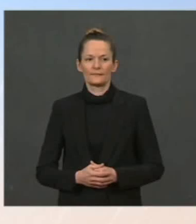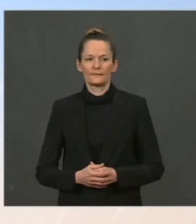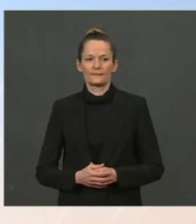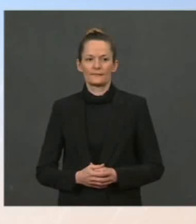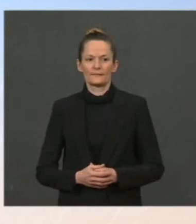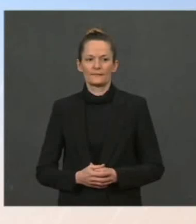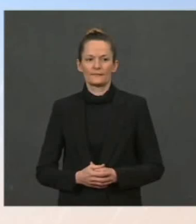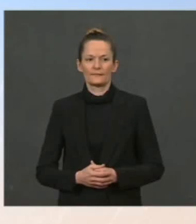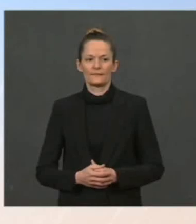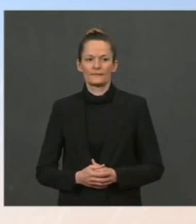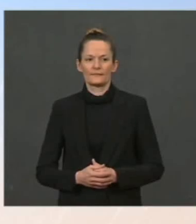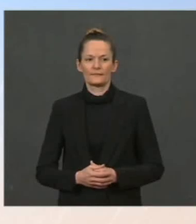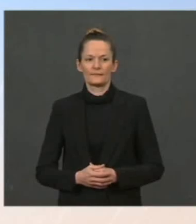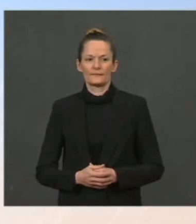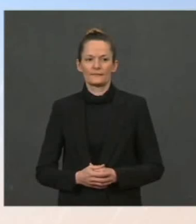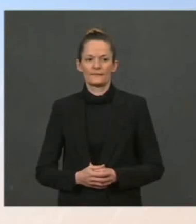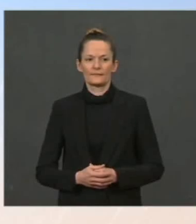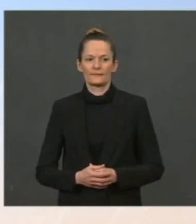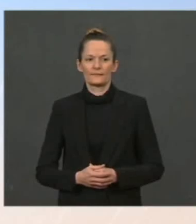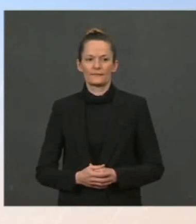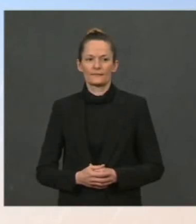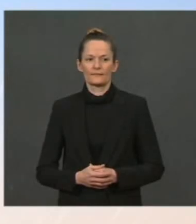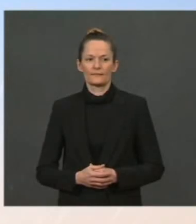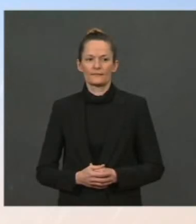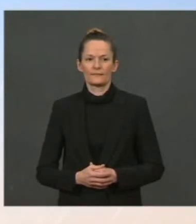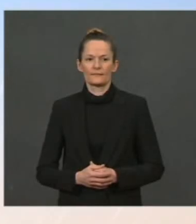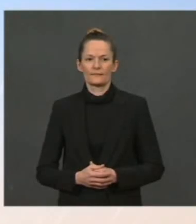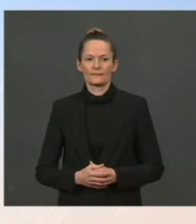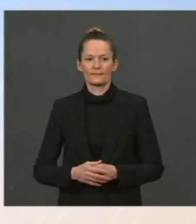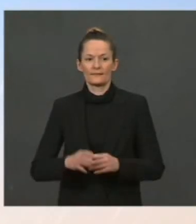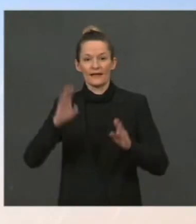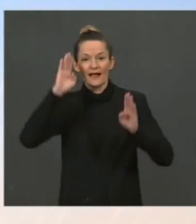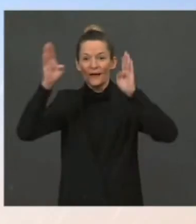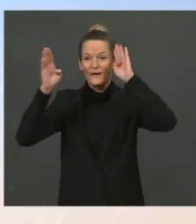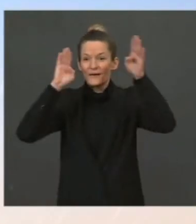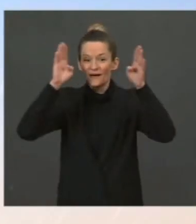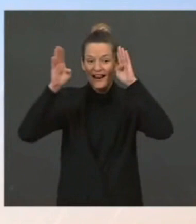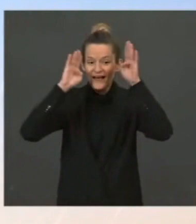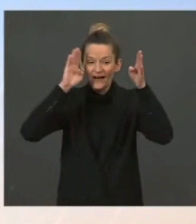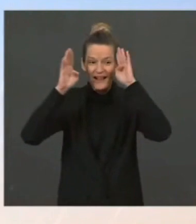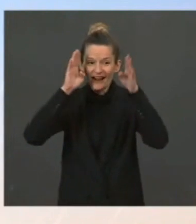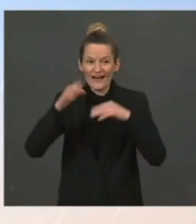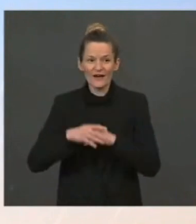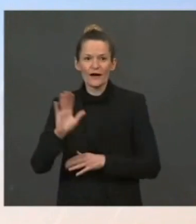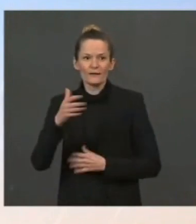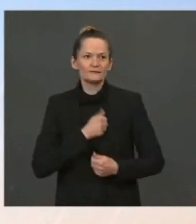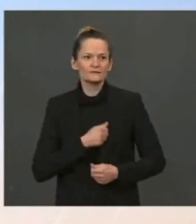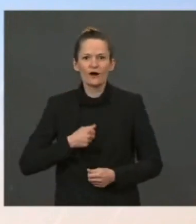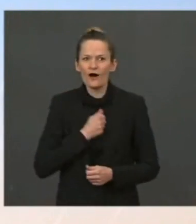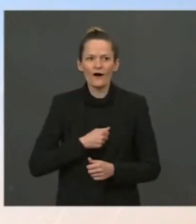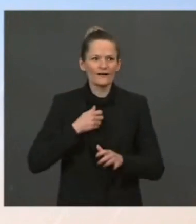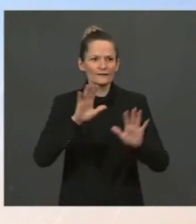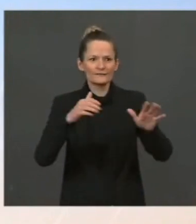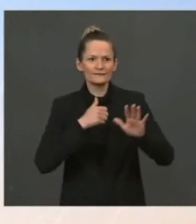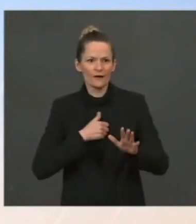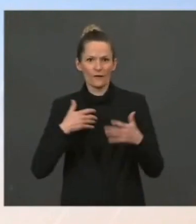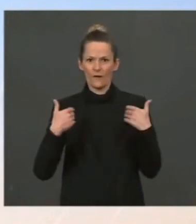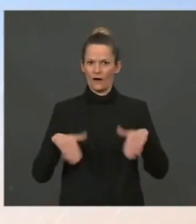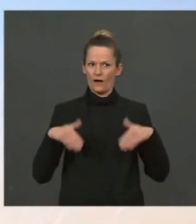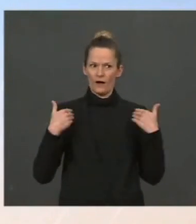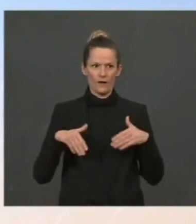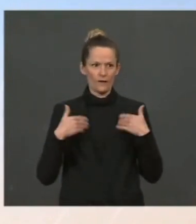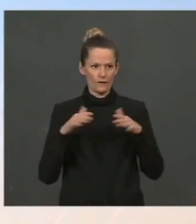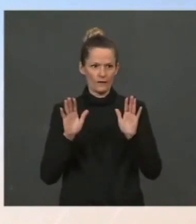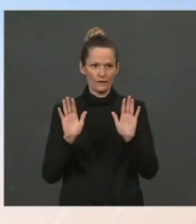Of course. Hi, everyone. Oh, sorry. Whoa, we're a little